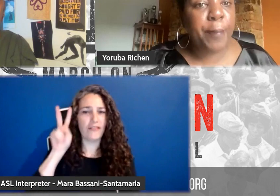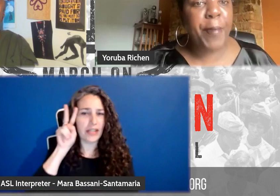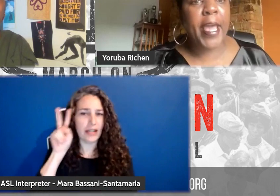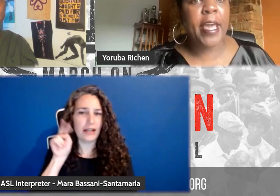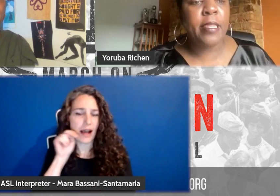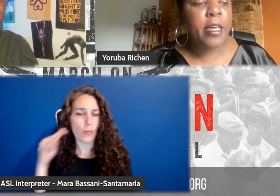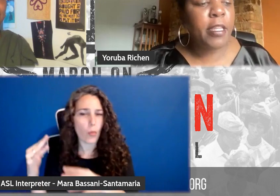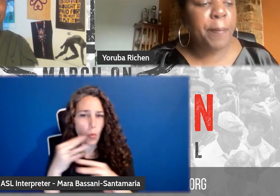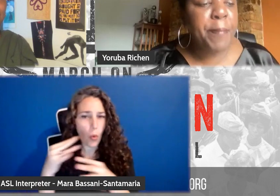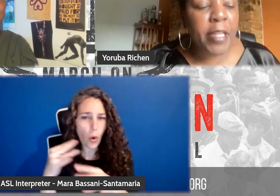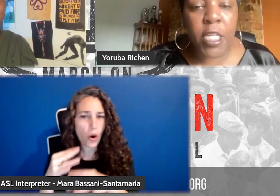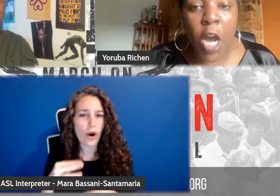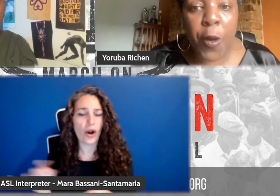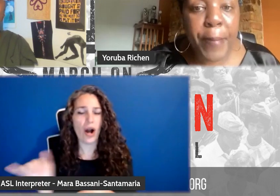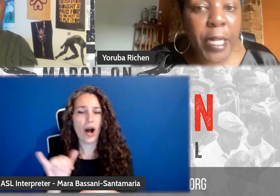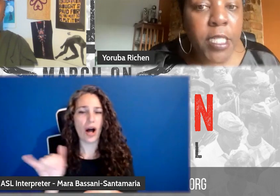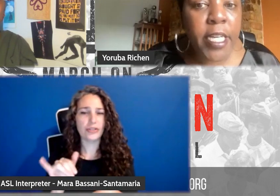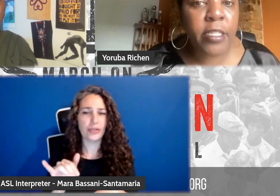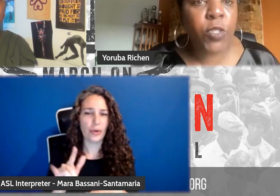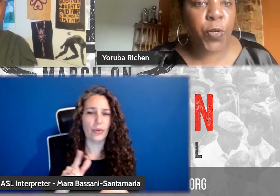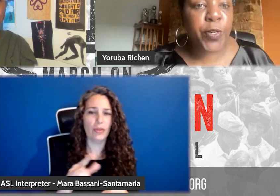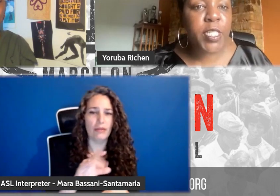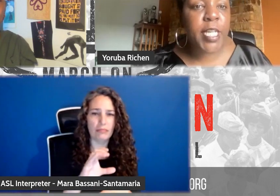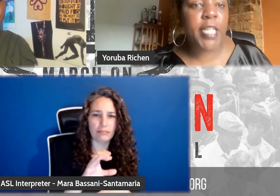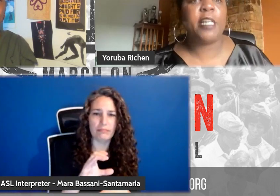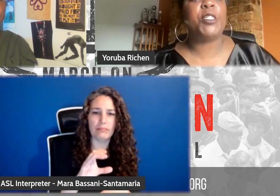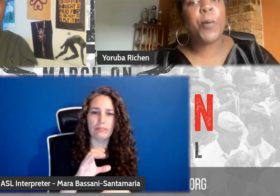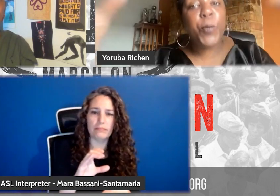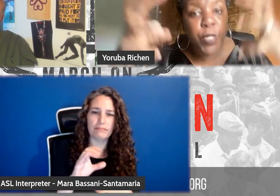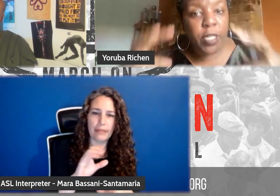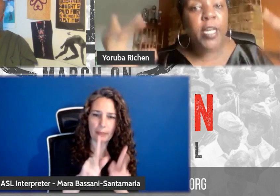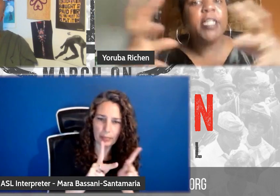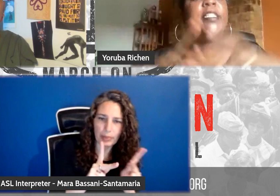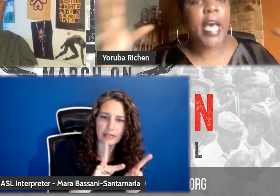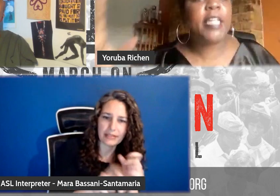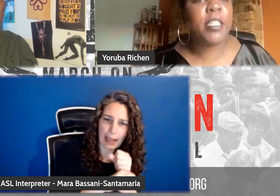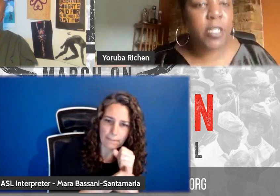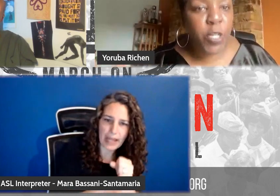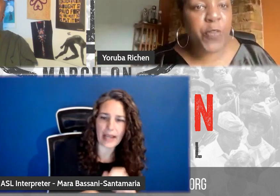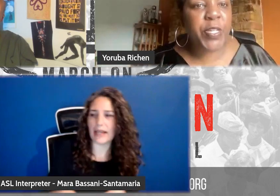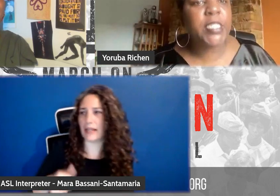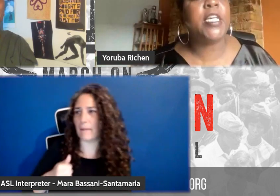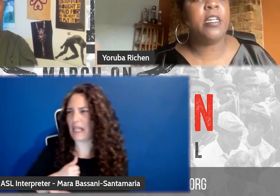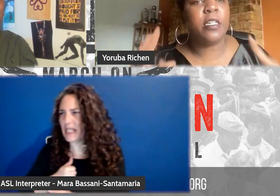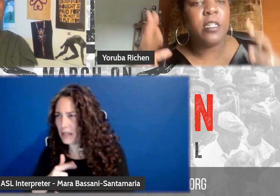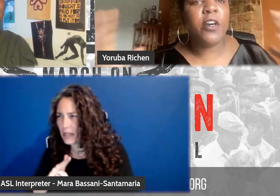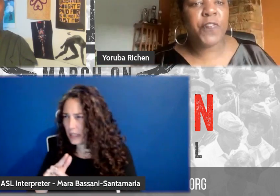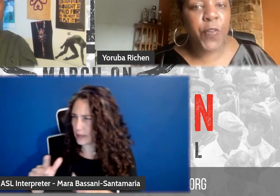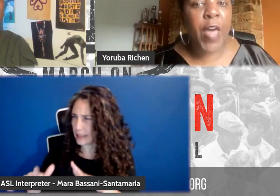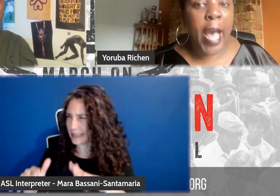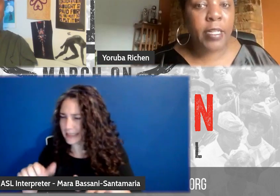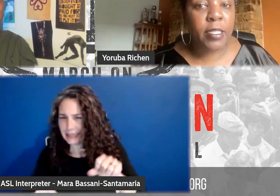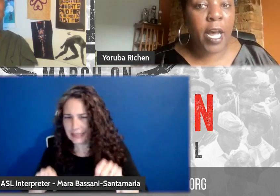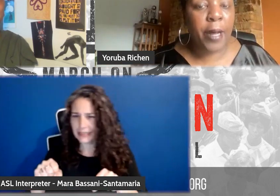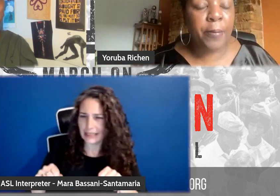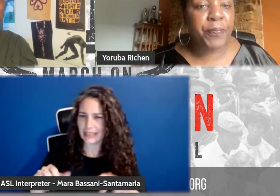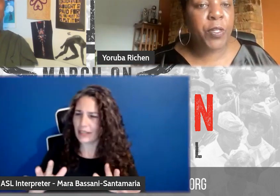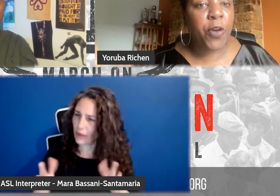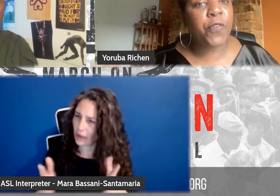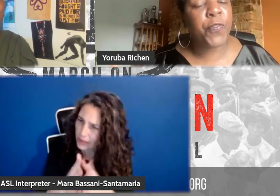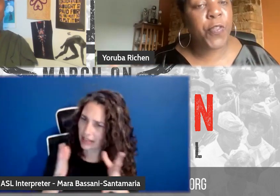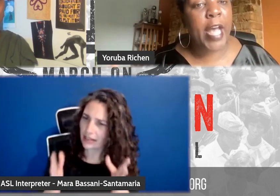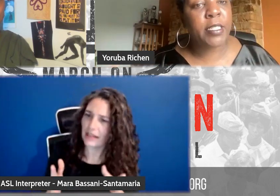People's Campaign. The younger militants were criticizing him. So someone who could set, you know, the scene for that,